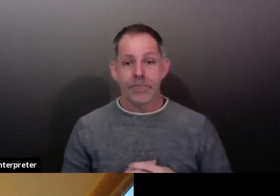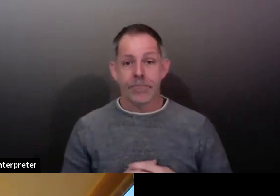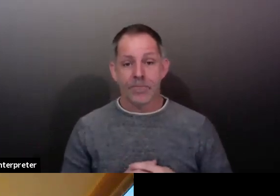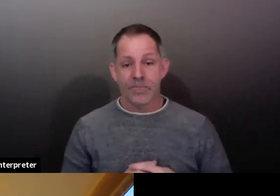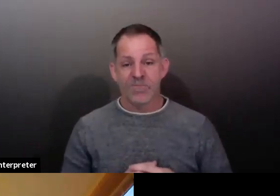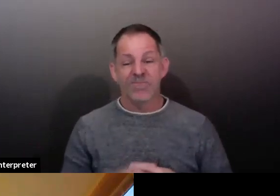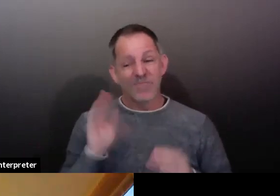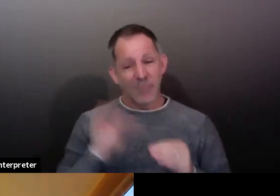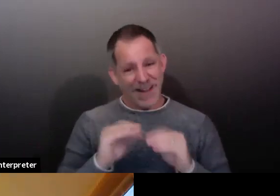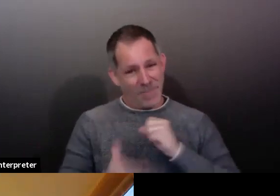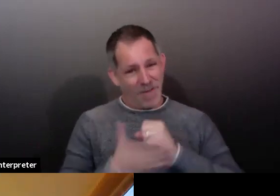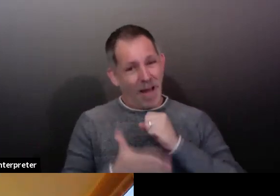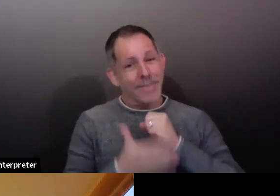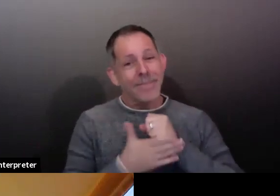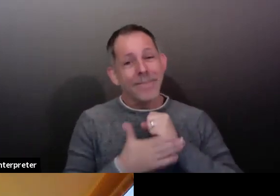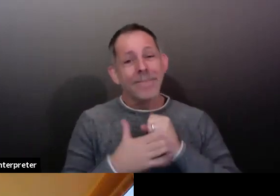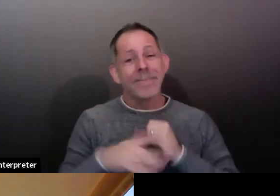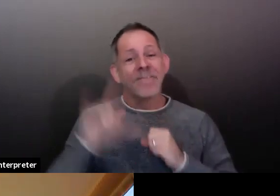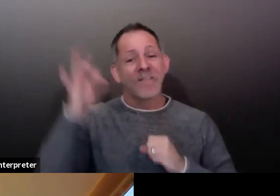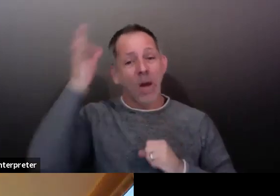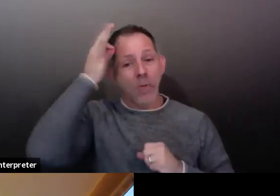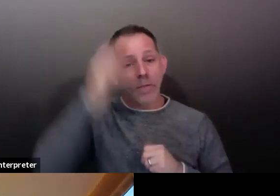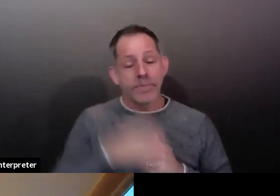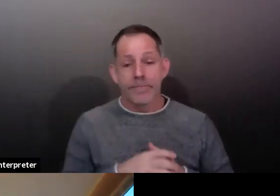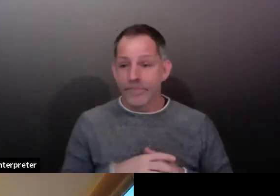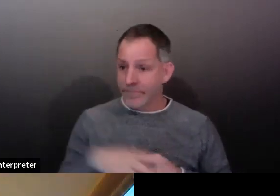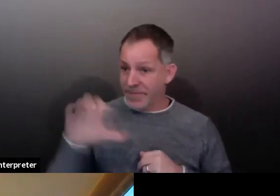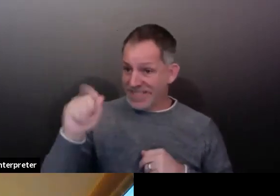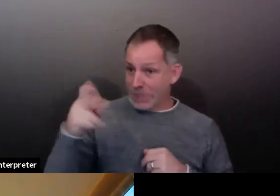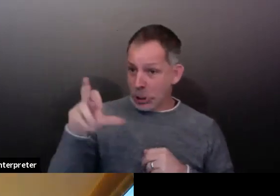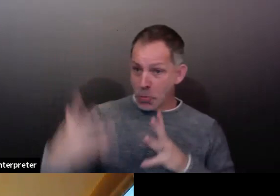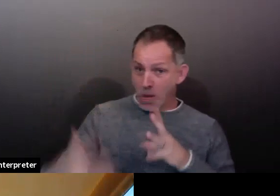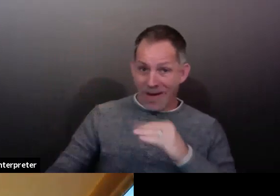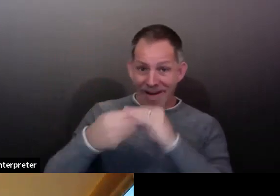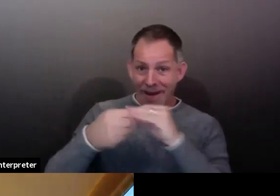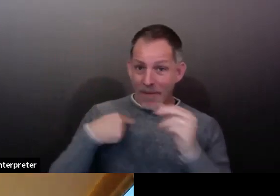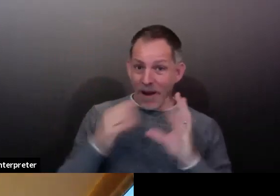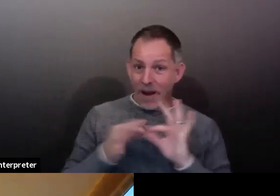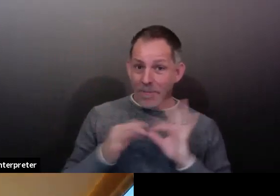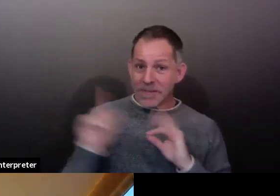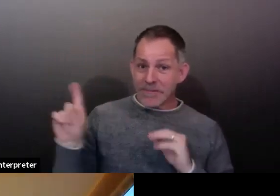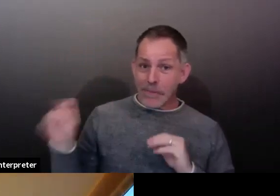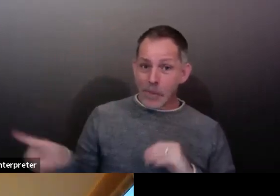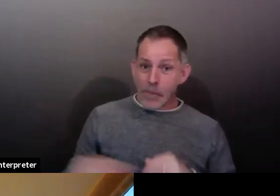Doctor, would you like to address it? Absolutely. mean, virtually